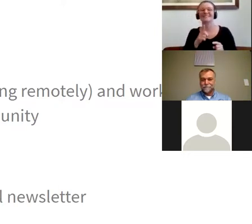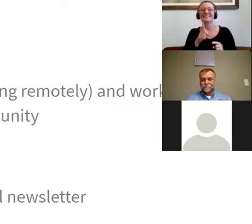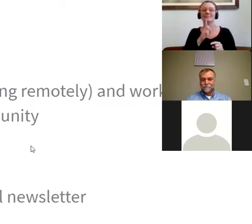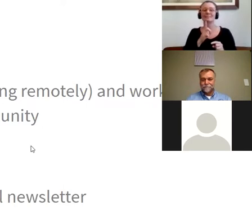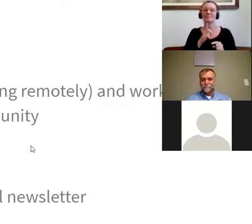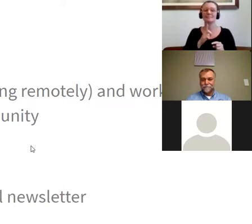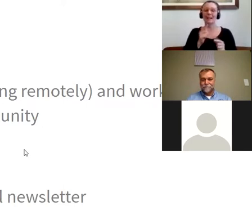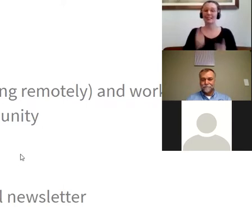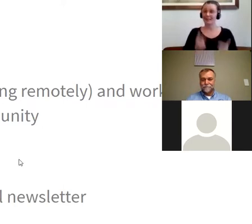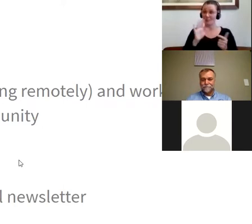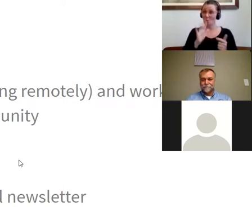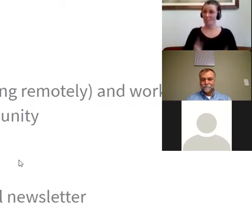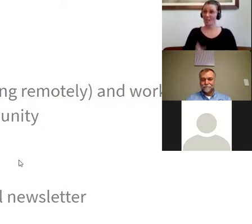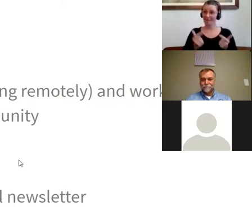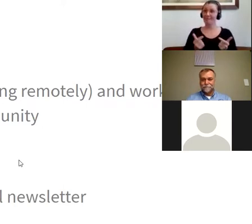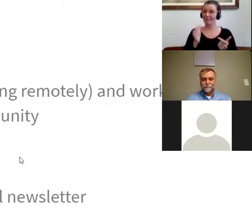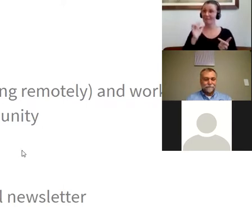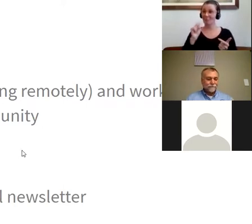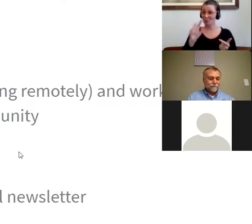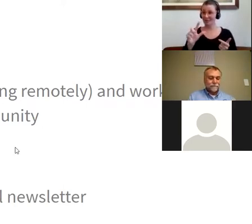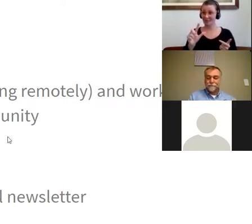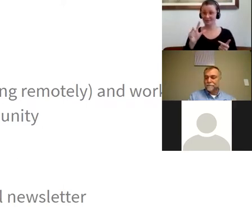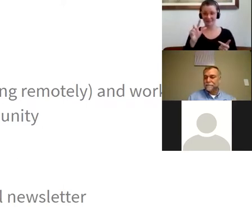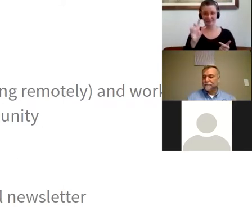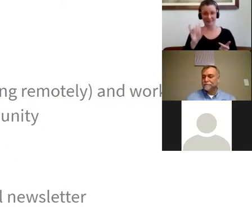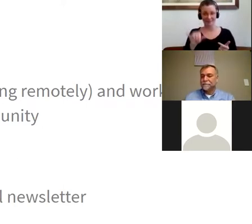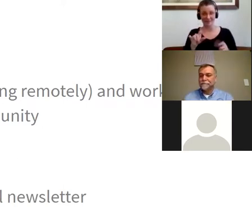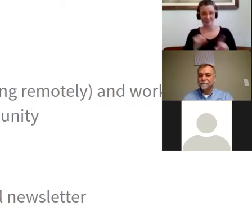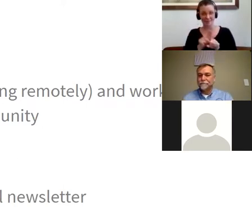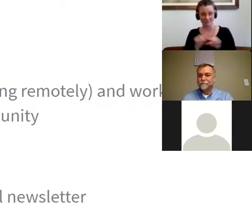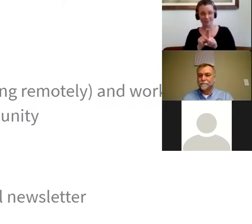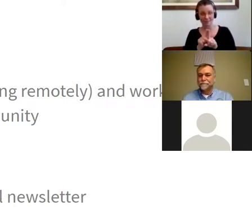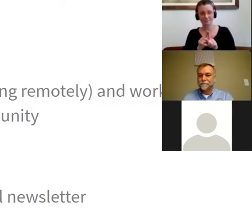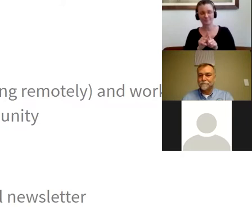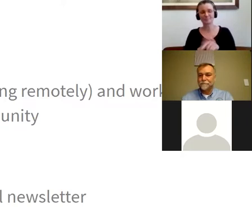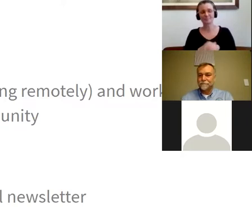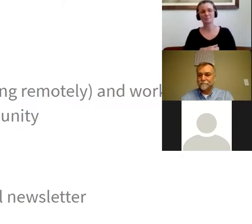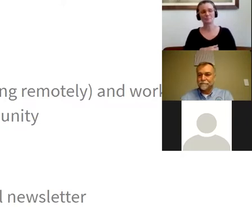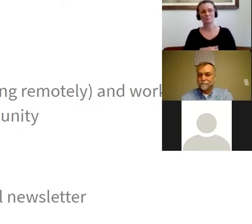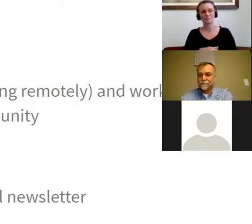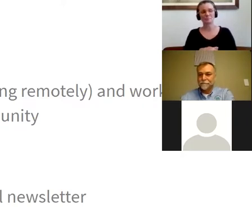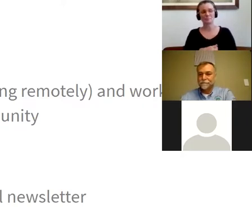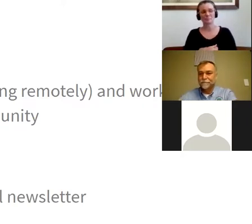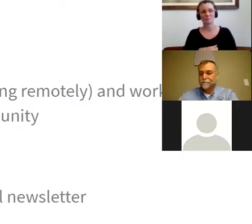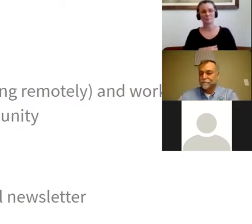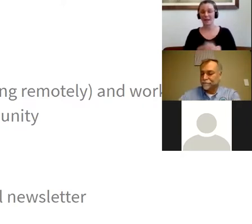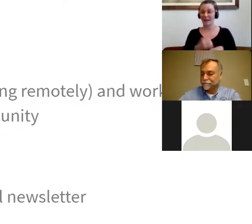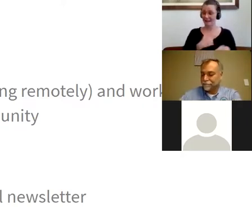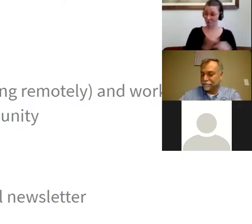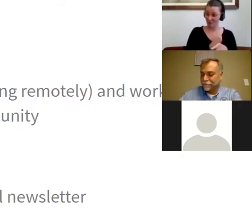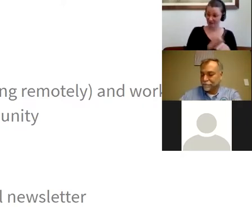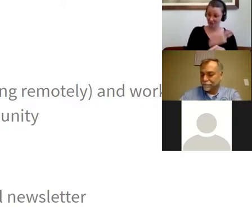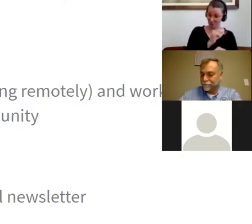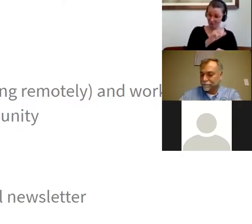newsletter, that's as well as it's actually in addition to our regular newsletter that we put out. One is